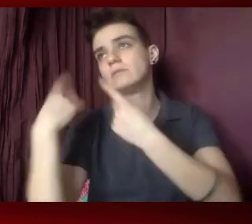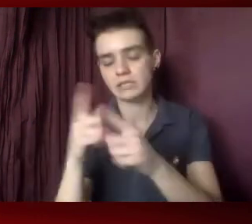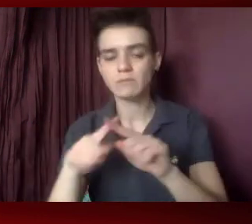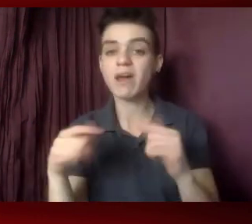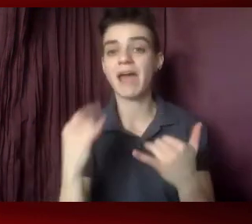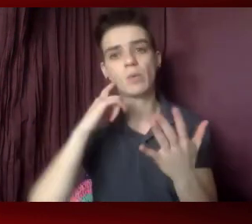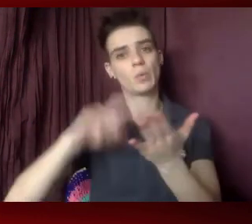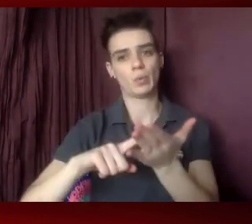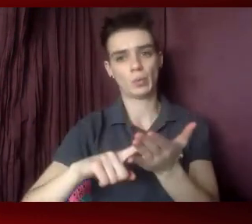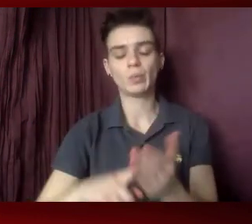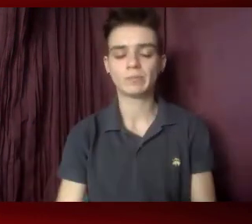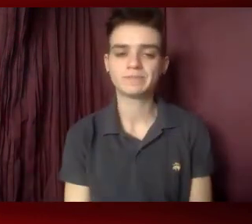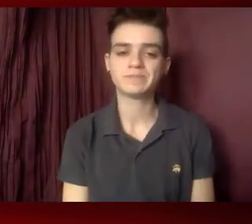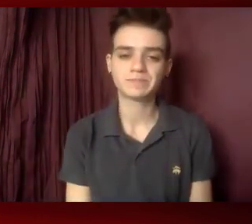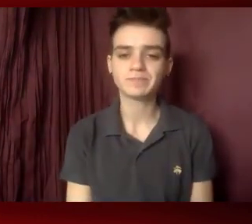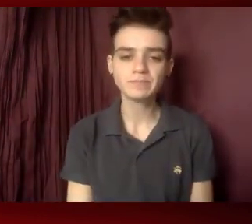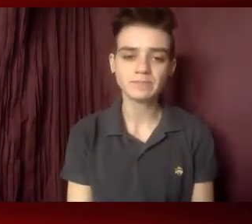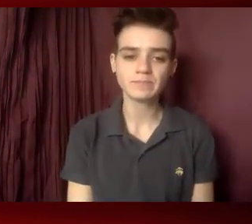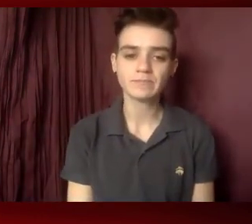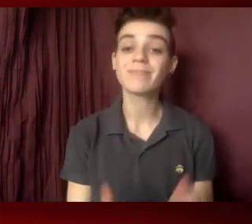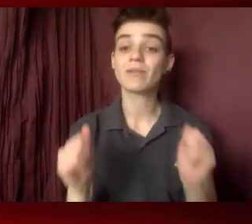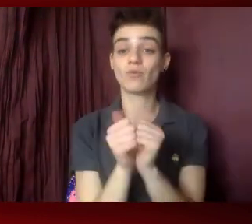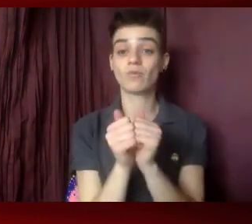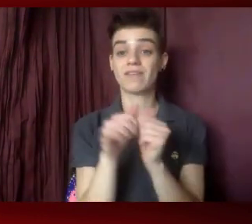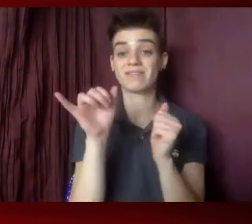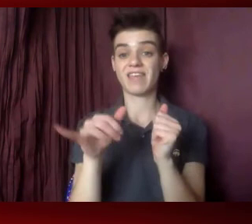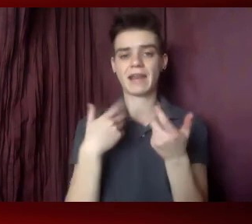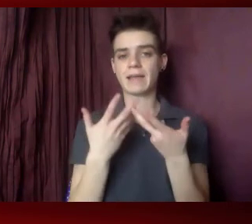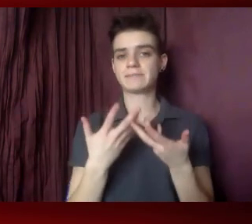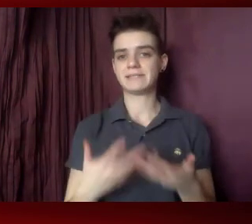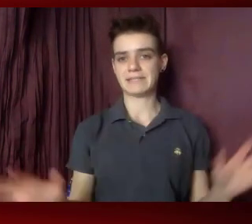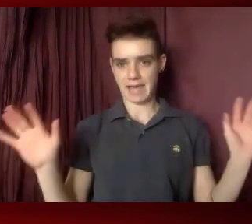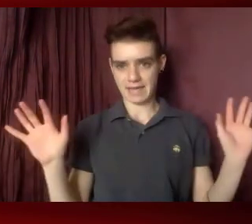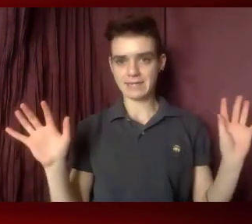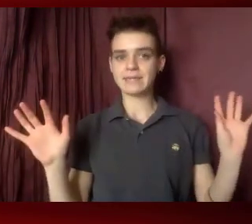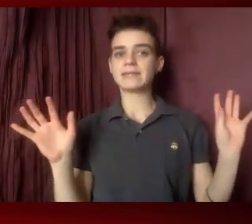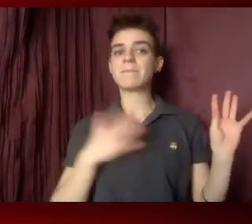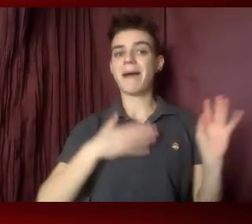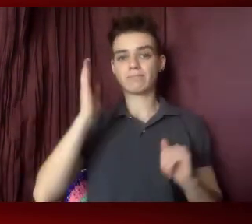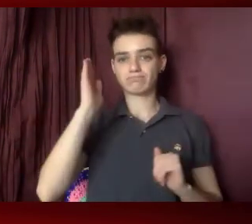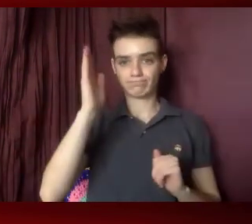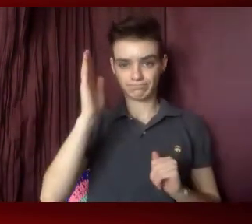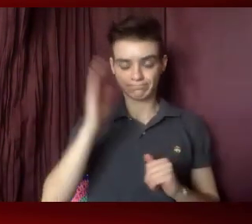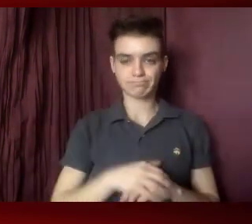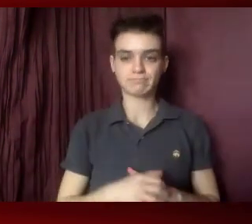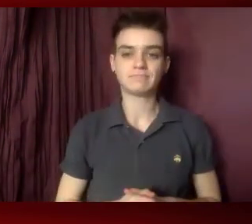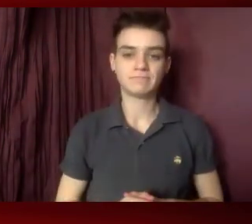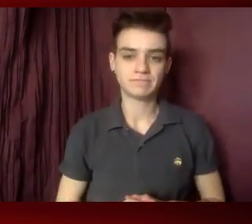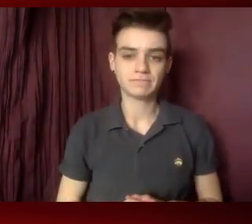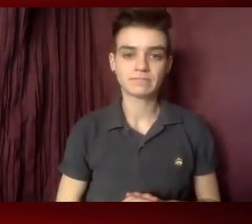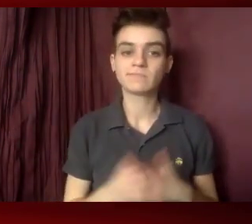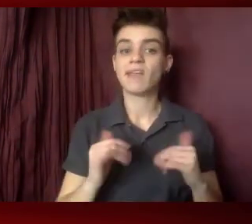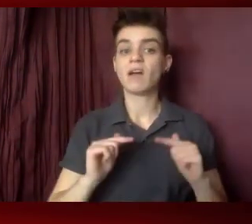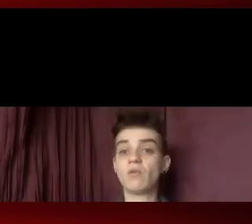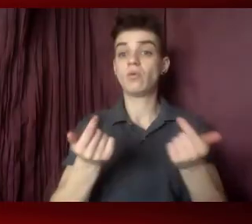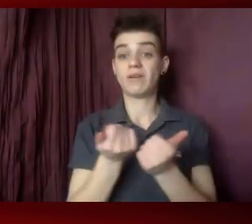of the community. So yeah, with that, I will be finished being brief and move towards any of the questions